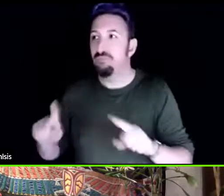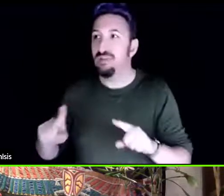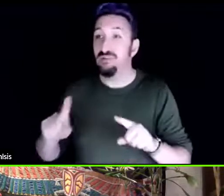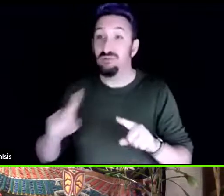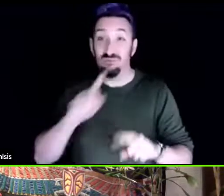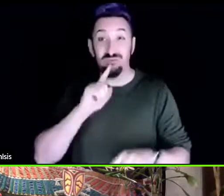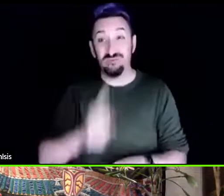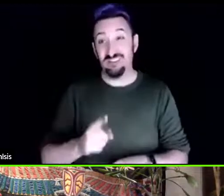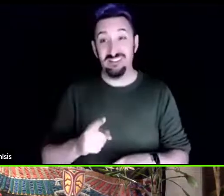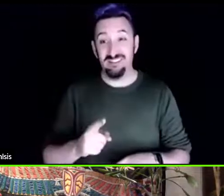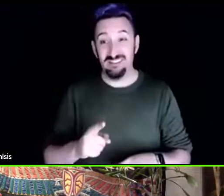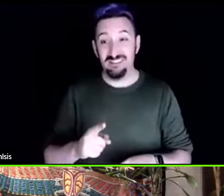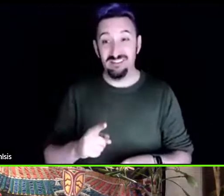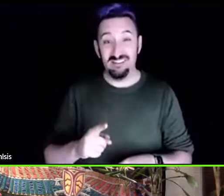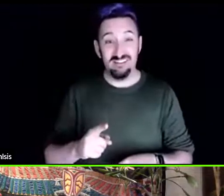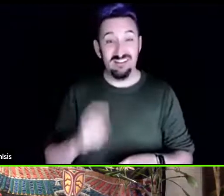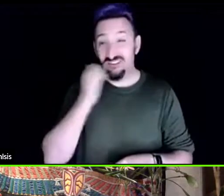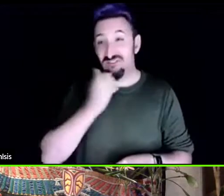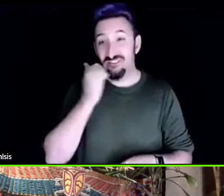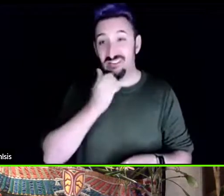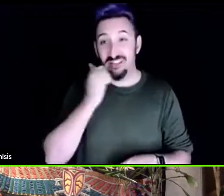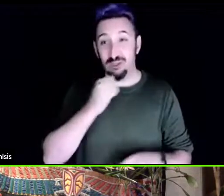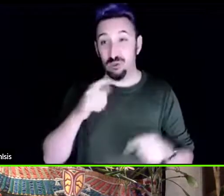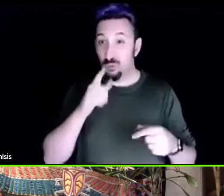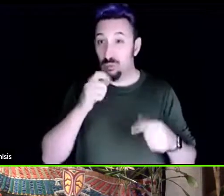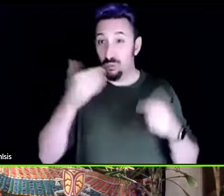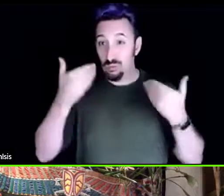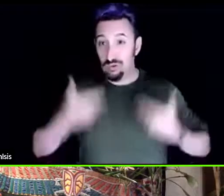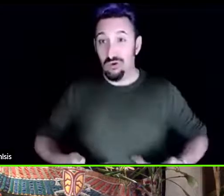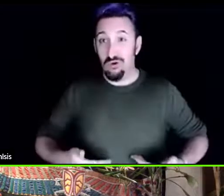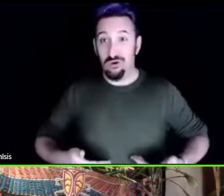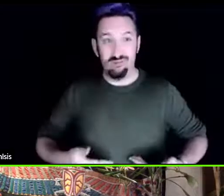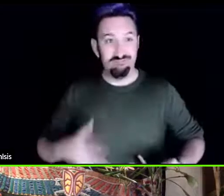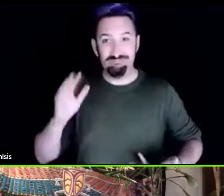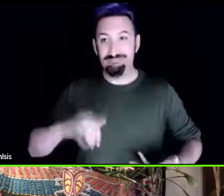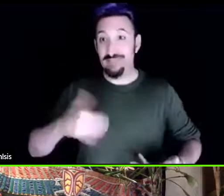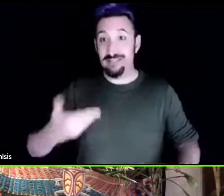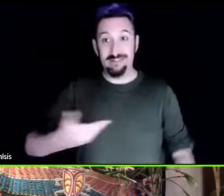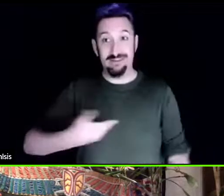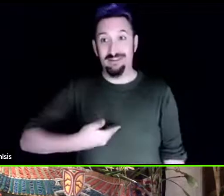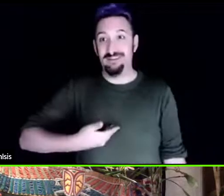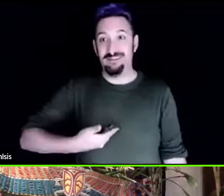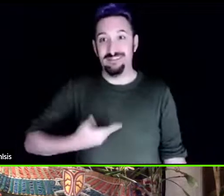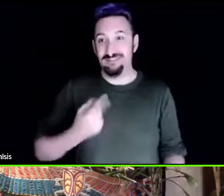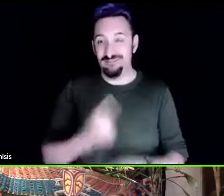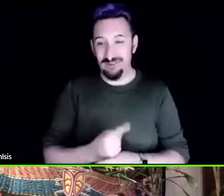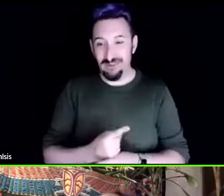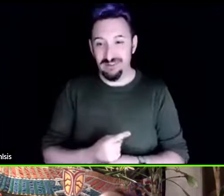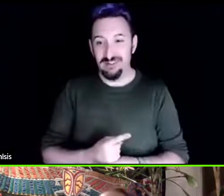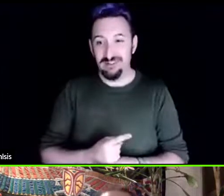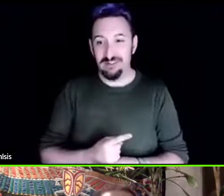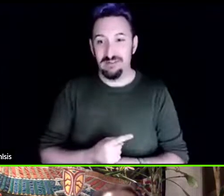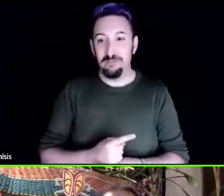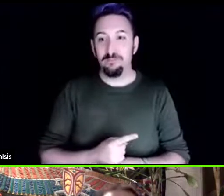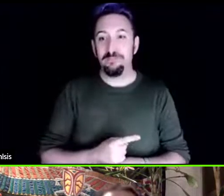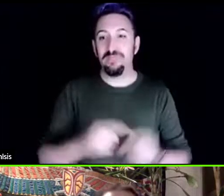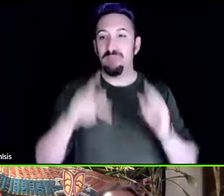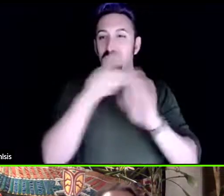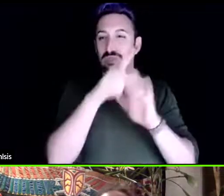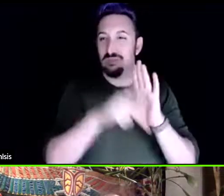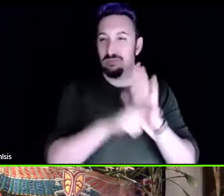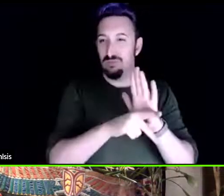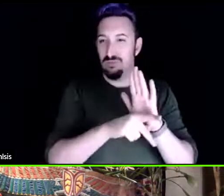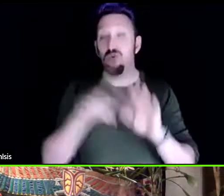are individually no matter what our roles are right so the truth of that principle is that she has a horrible diet